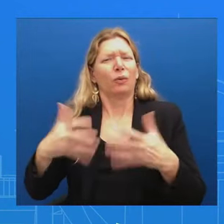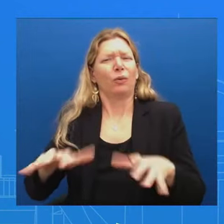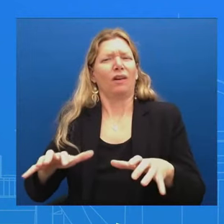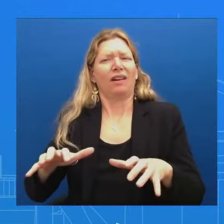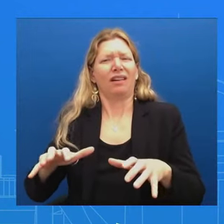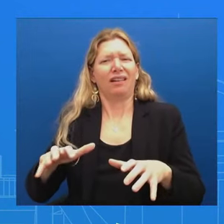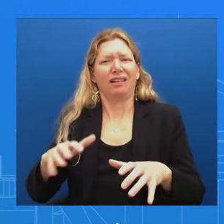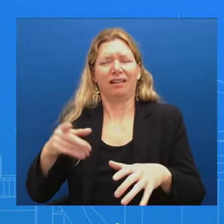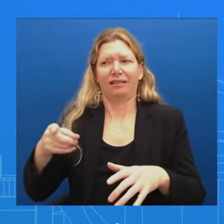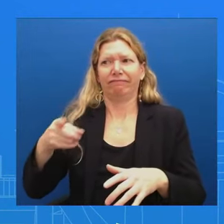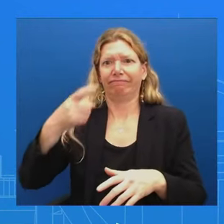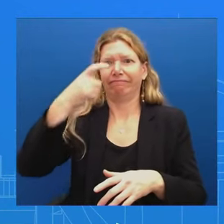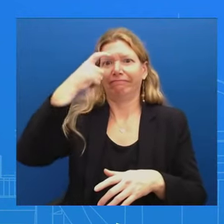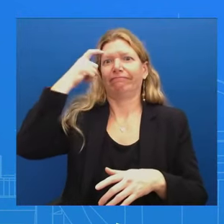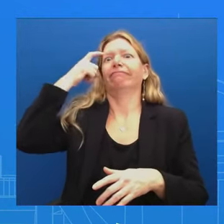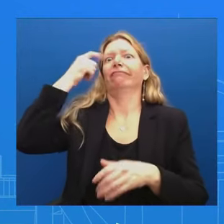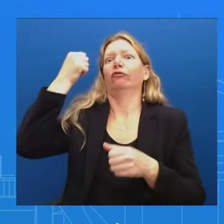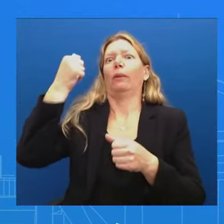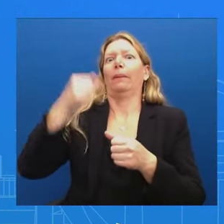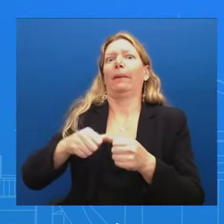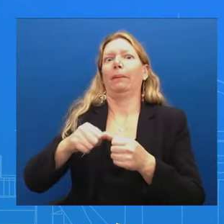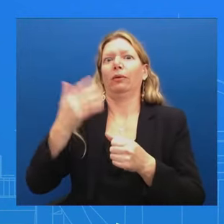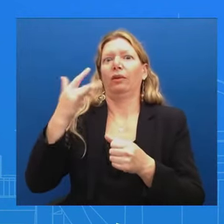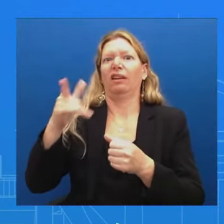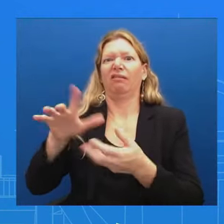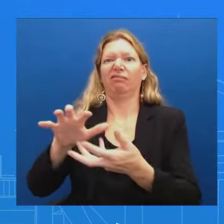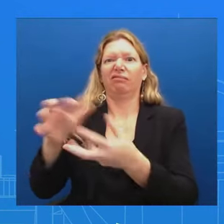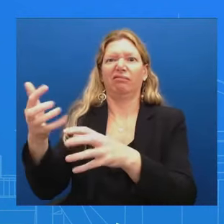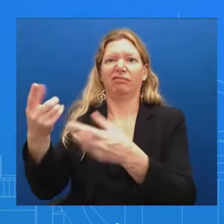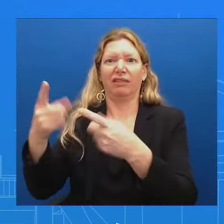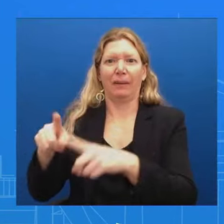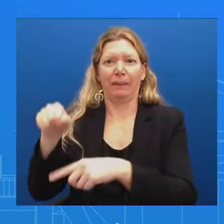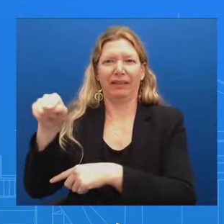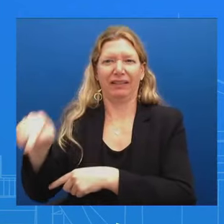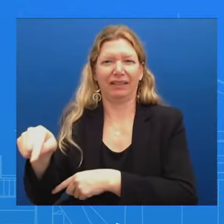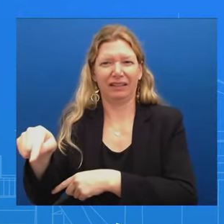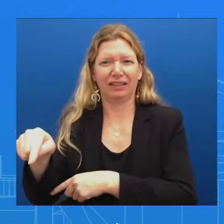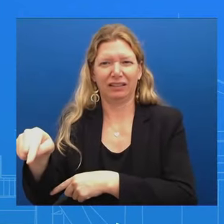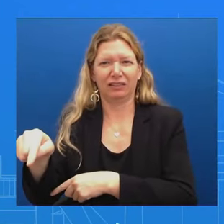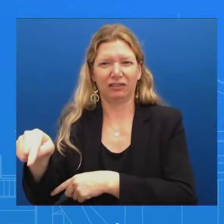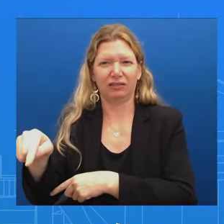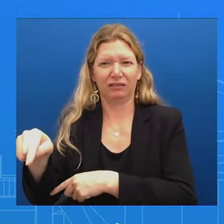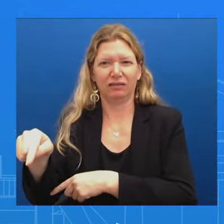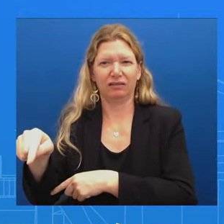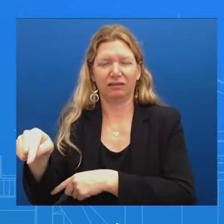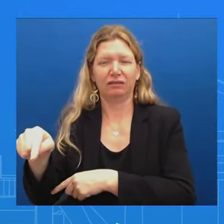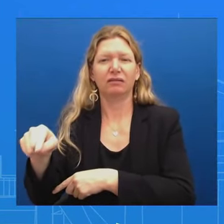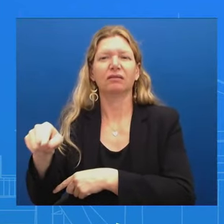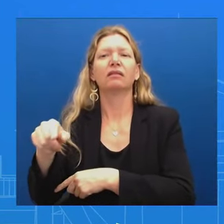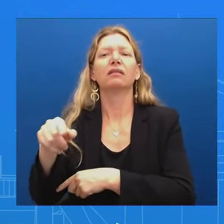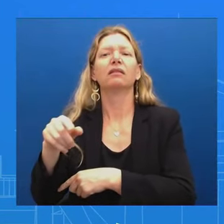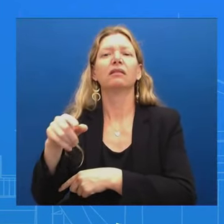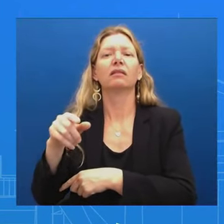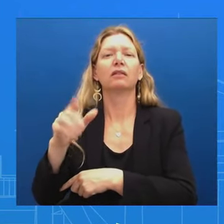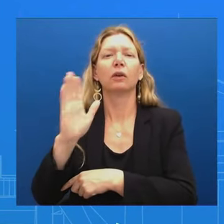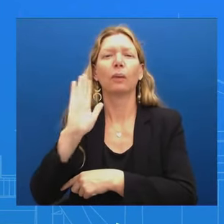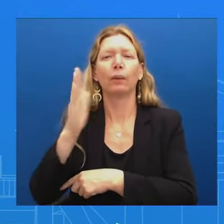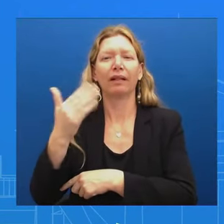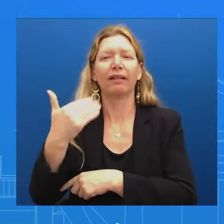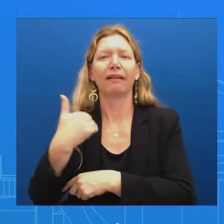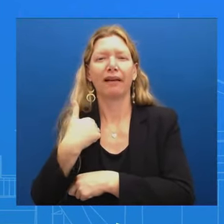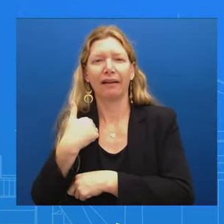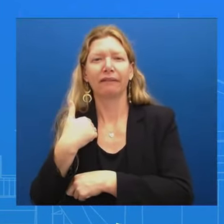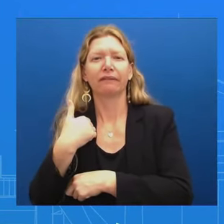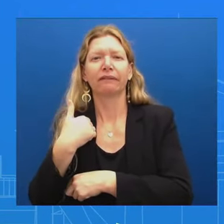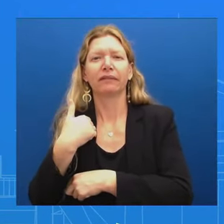affected And let's not forget there's the Bipartisan Railway Safety Act that he's going to continue to call on Congress to move forward on So that is going to be a